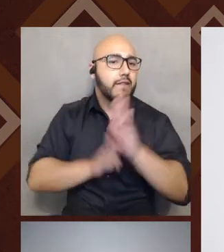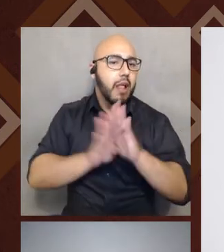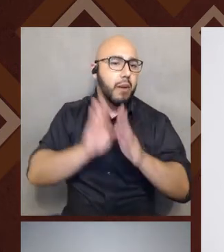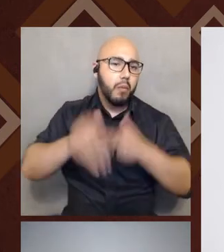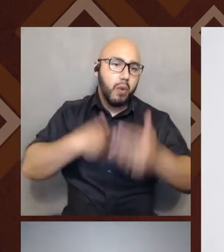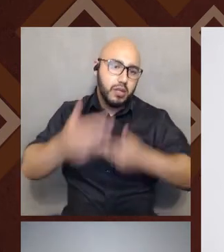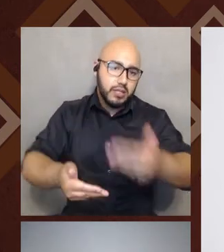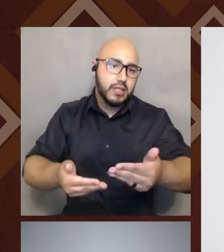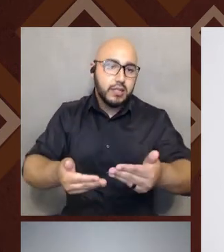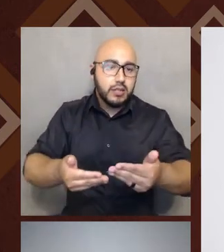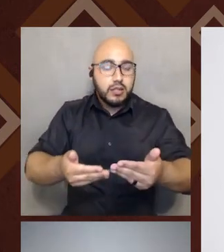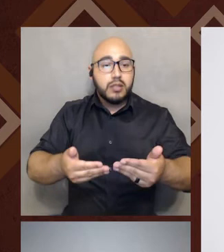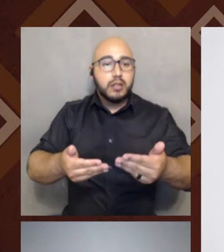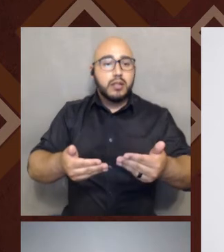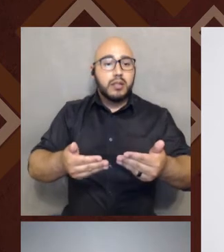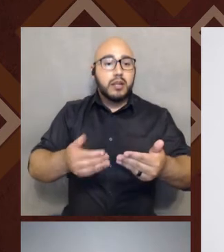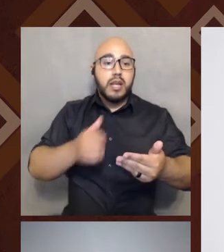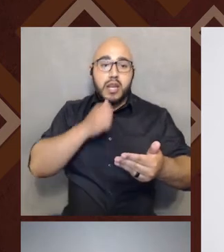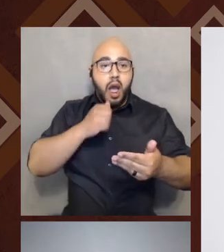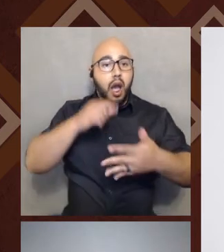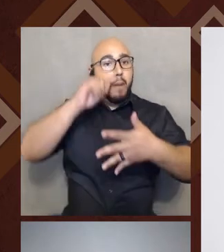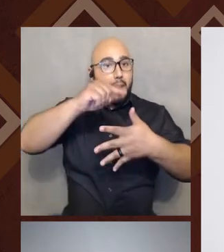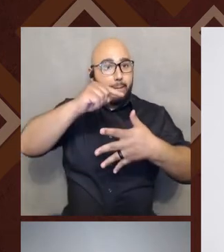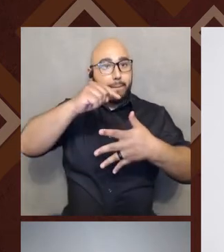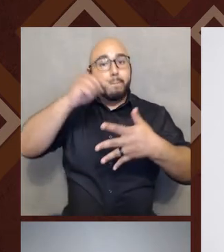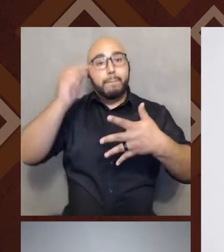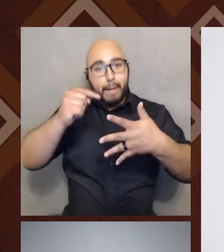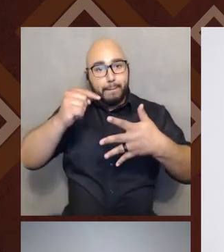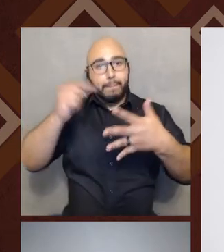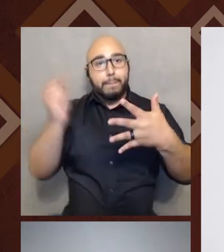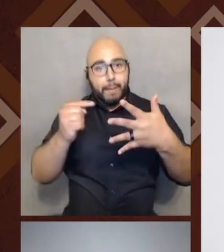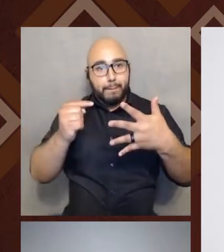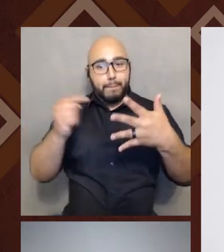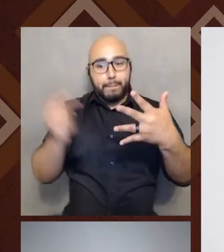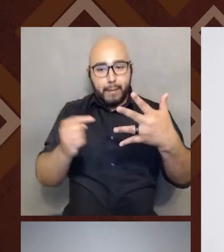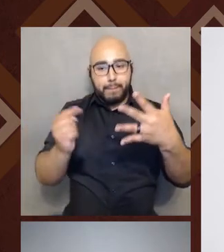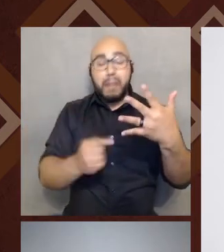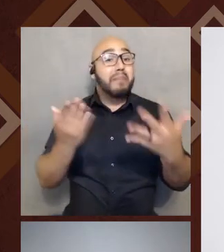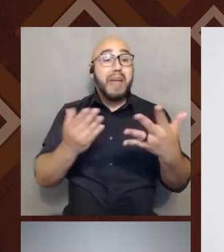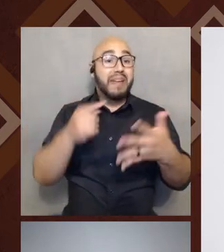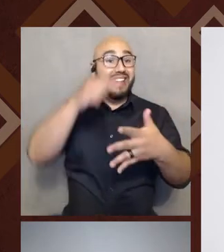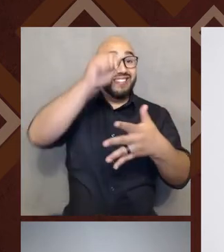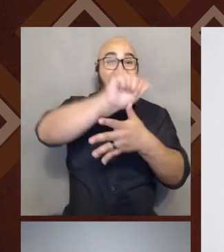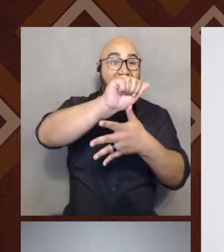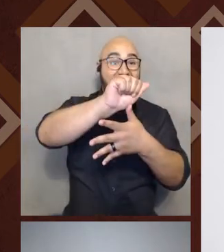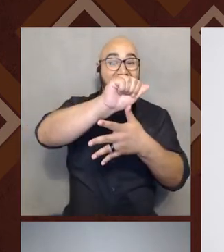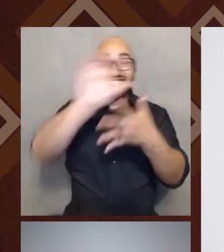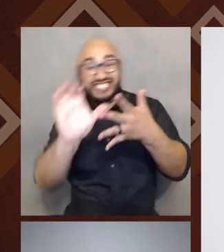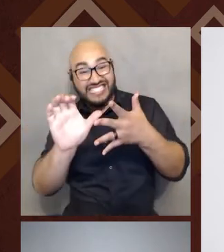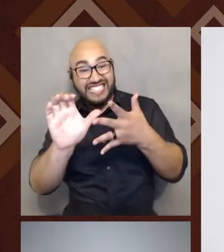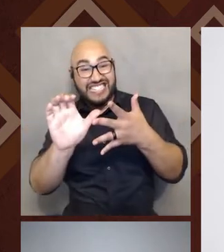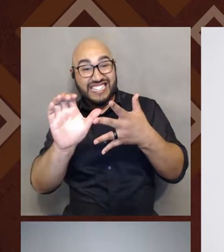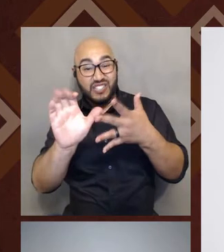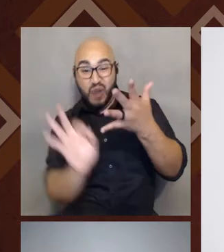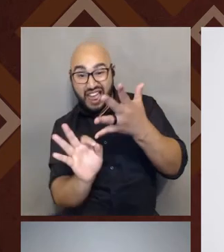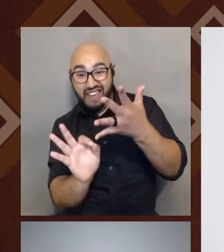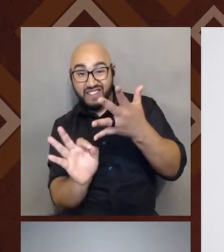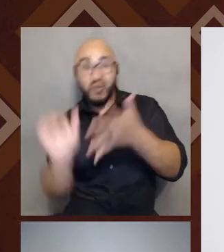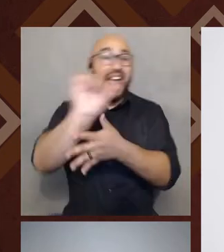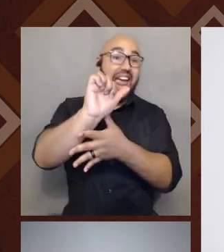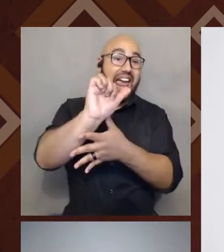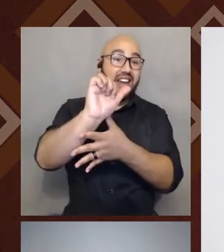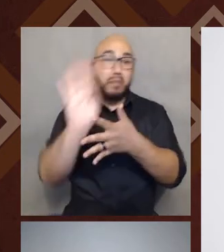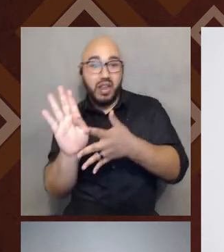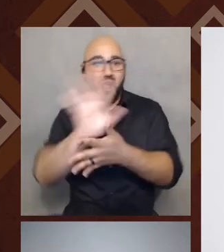um, it doesn't go from A, B, to C, it might go from A to C, to F, back to A, um,